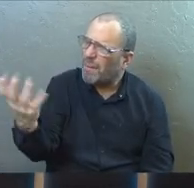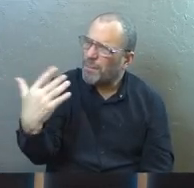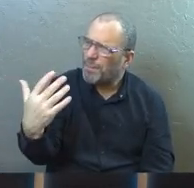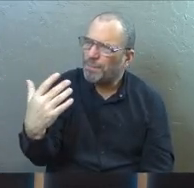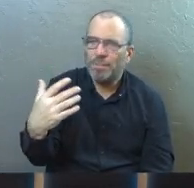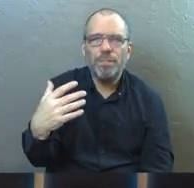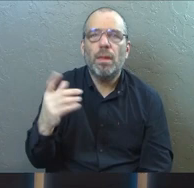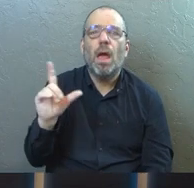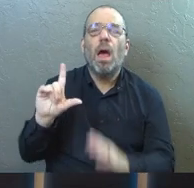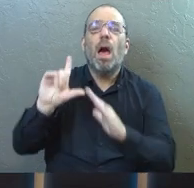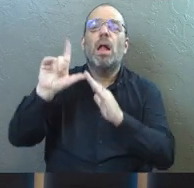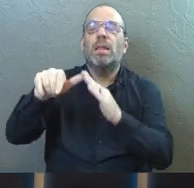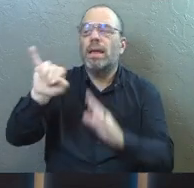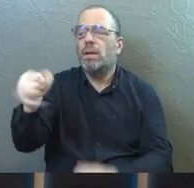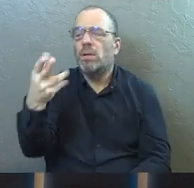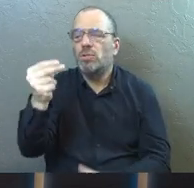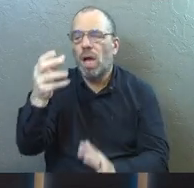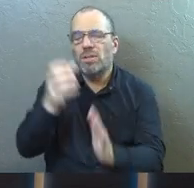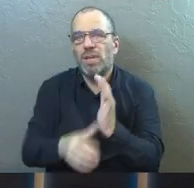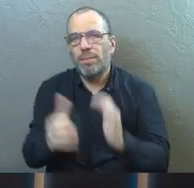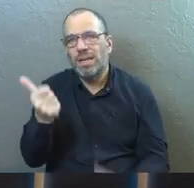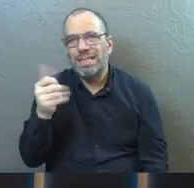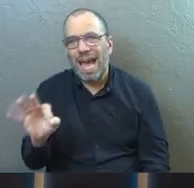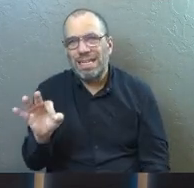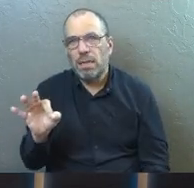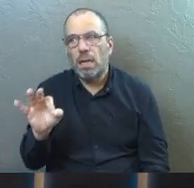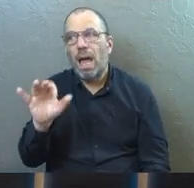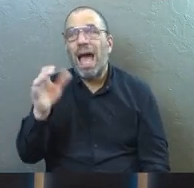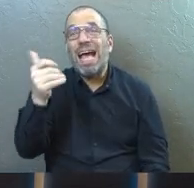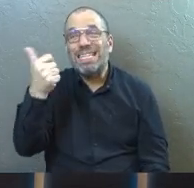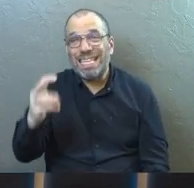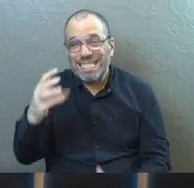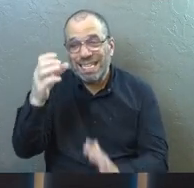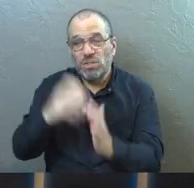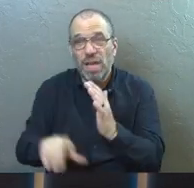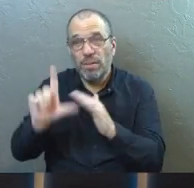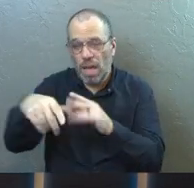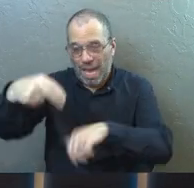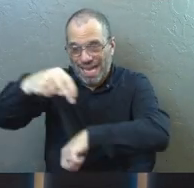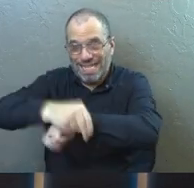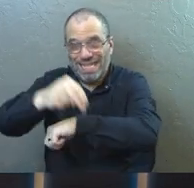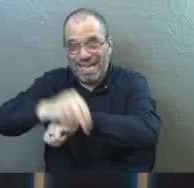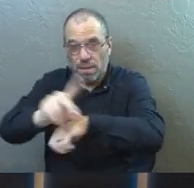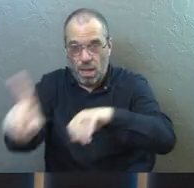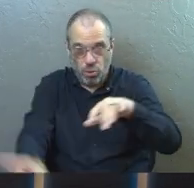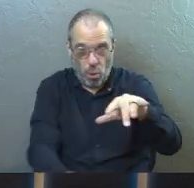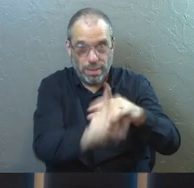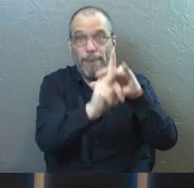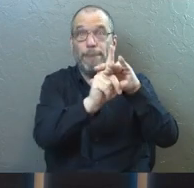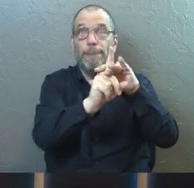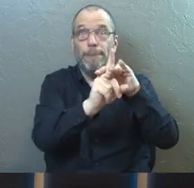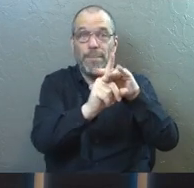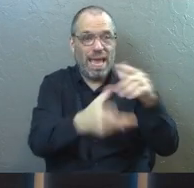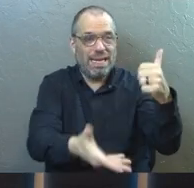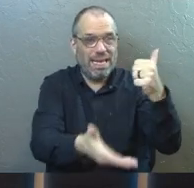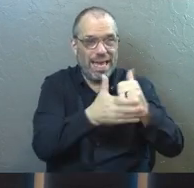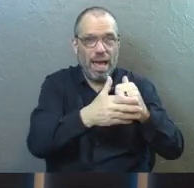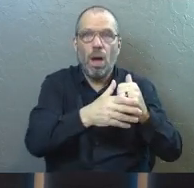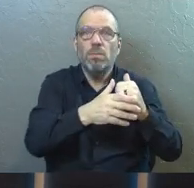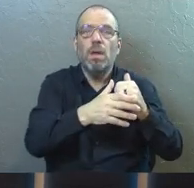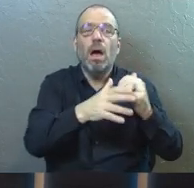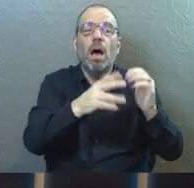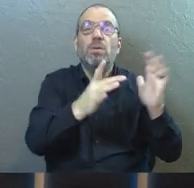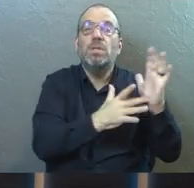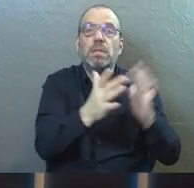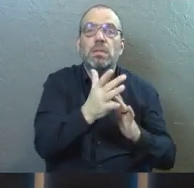It's not until John chapter 19, 16 chapters later, Nicodemus pops back up and he helps to bury